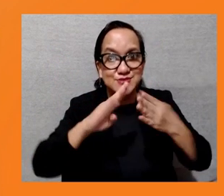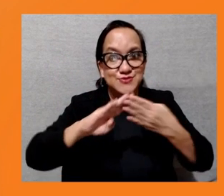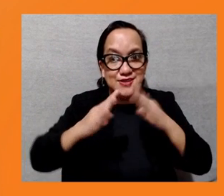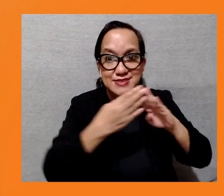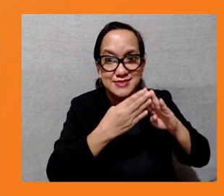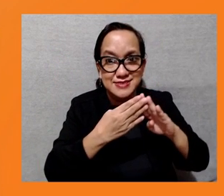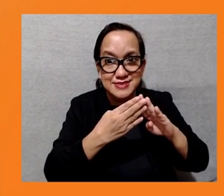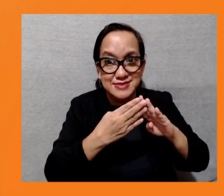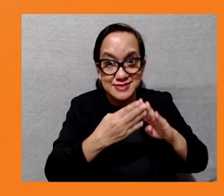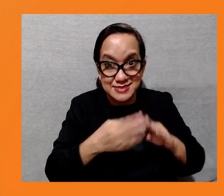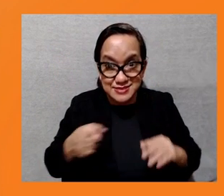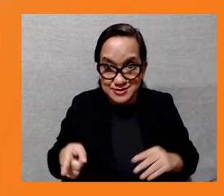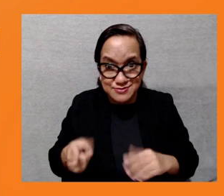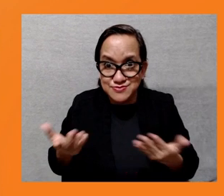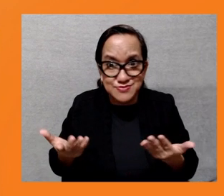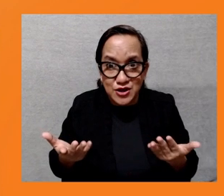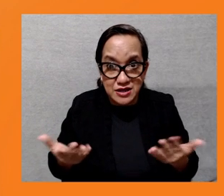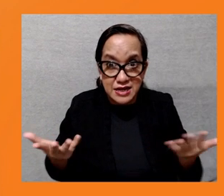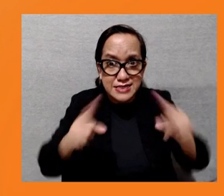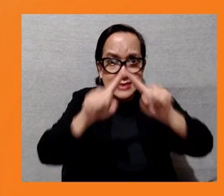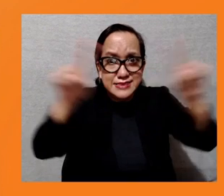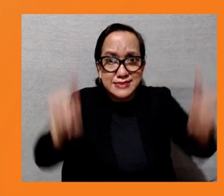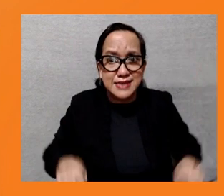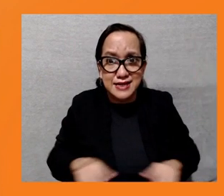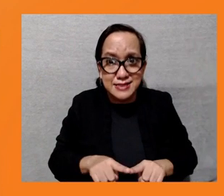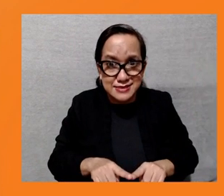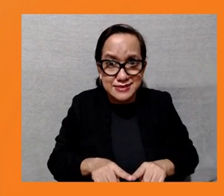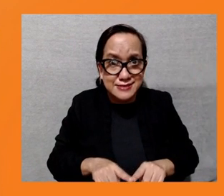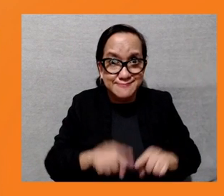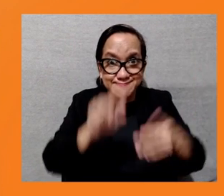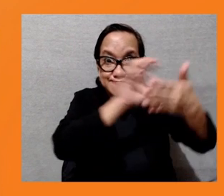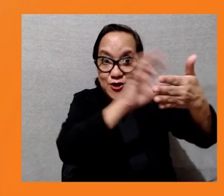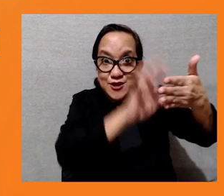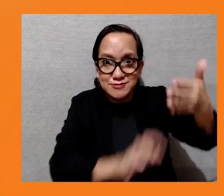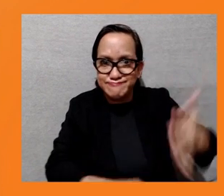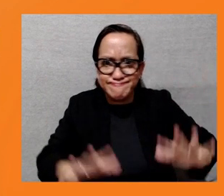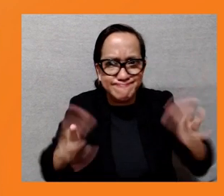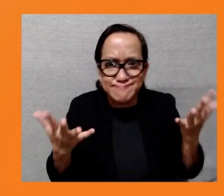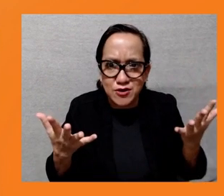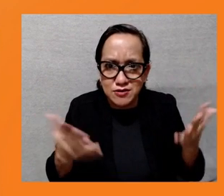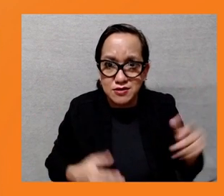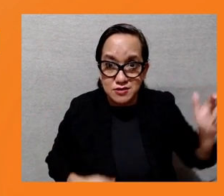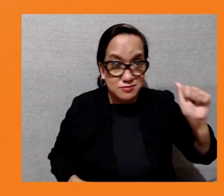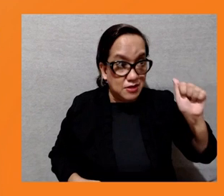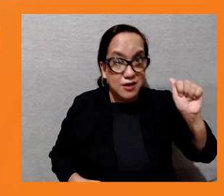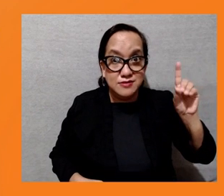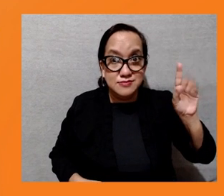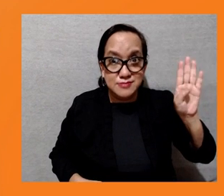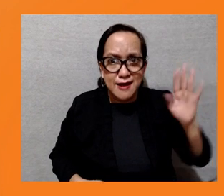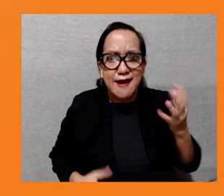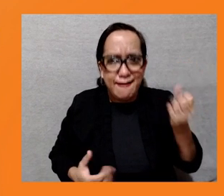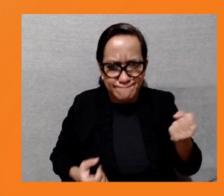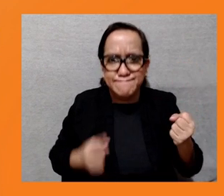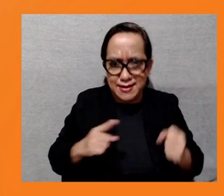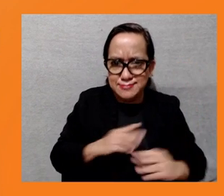When the ADP properly implemented the safeguard policy and inform and it has also really informed all displaced persons if their entitlements and